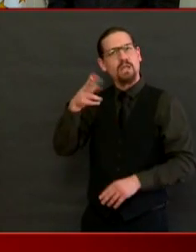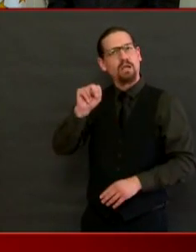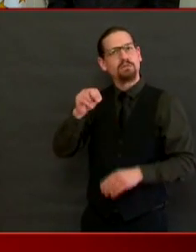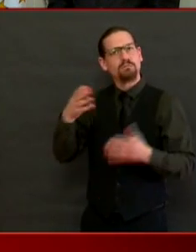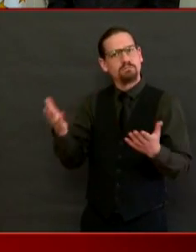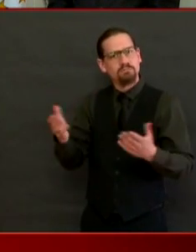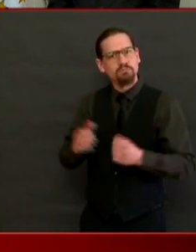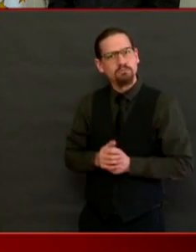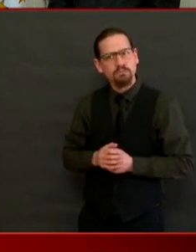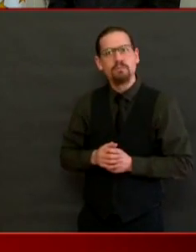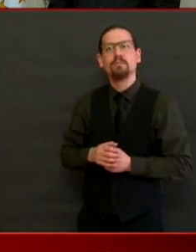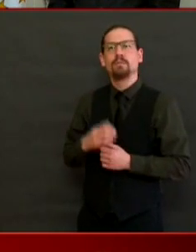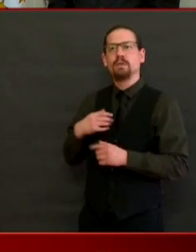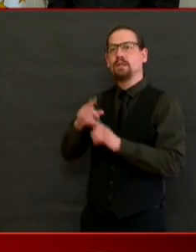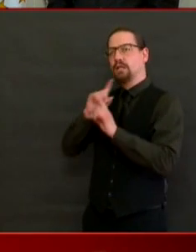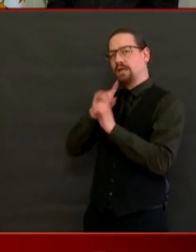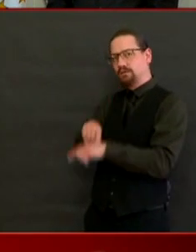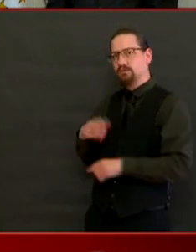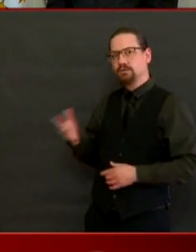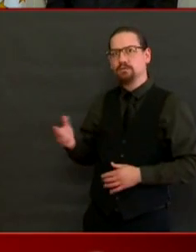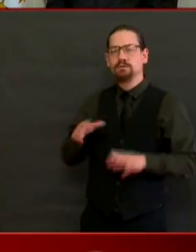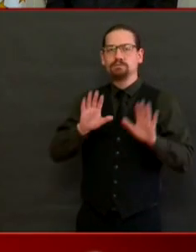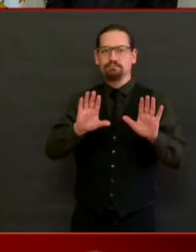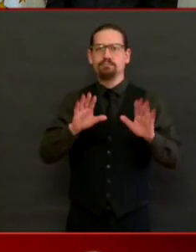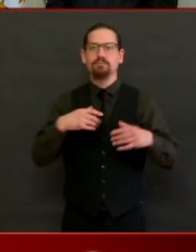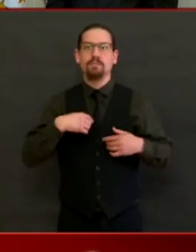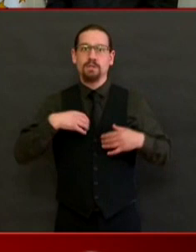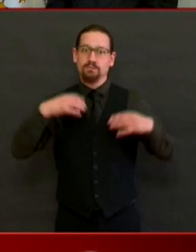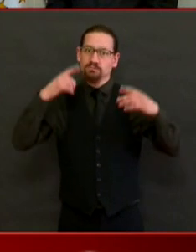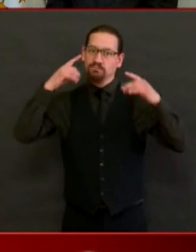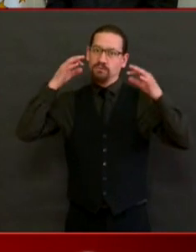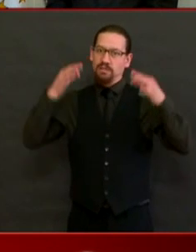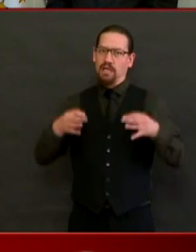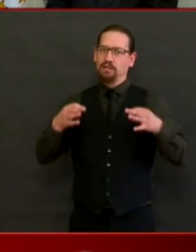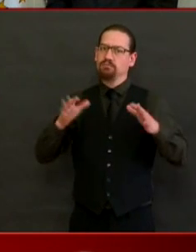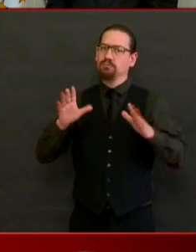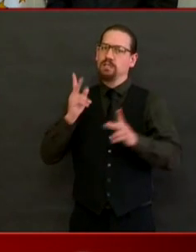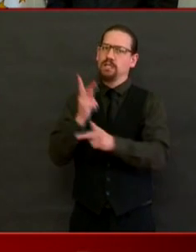likely will continue to decide, to keep them open, though I'll take a look at what you send.